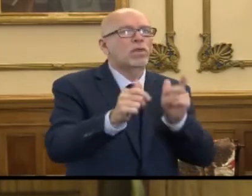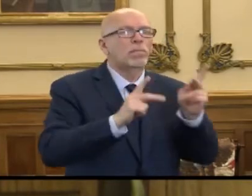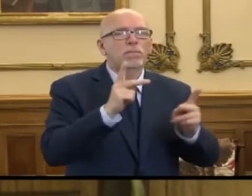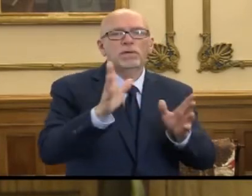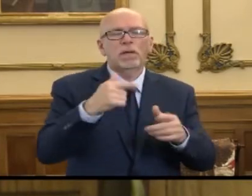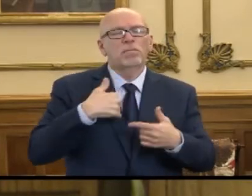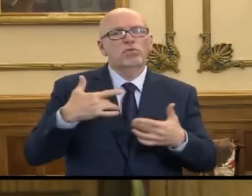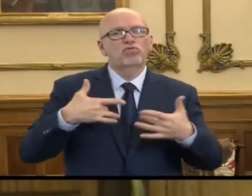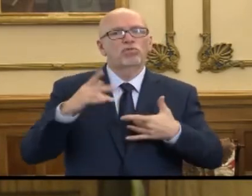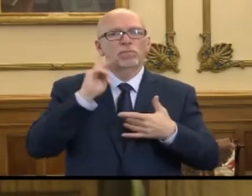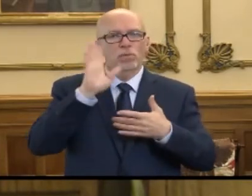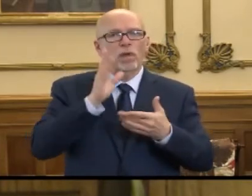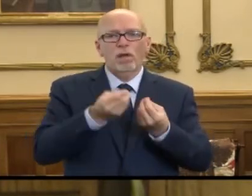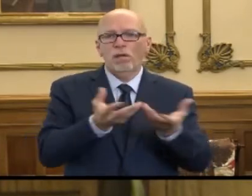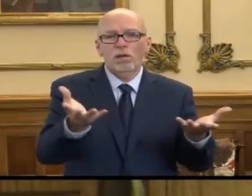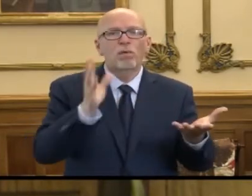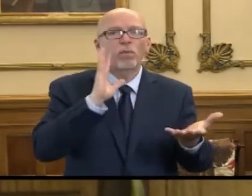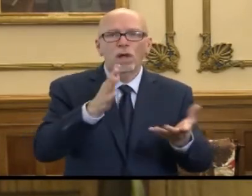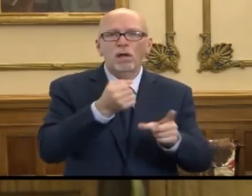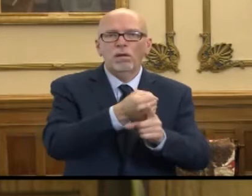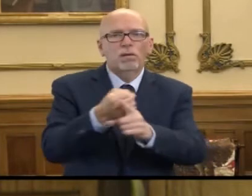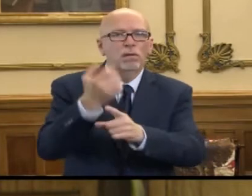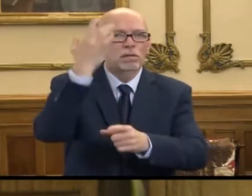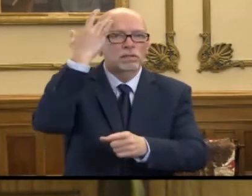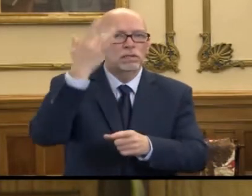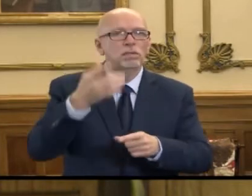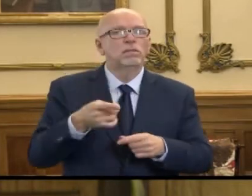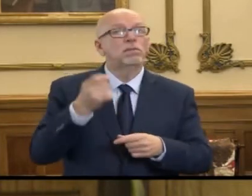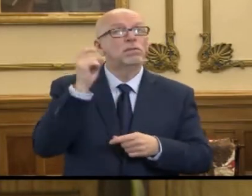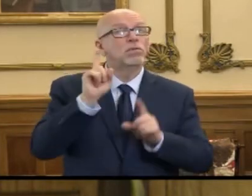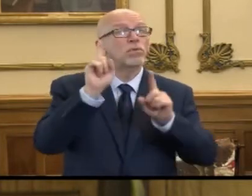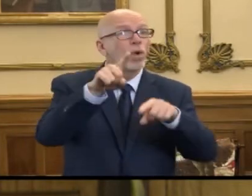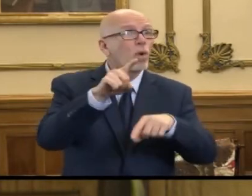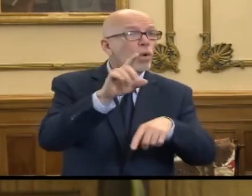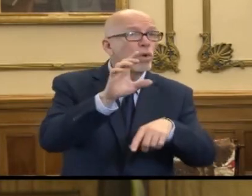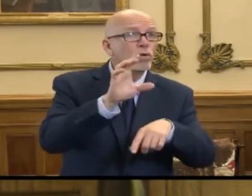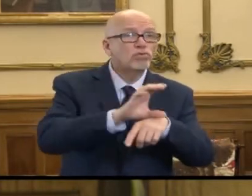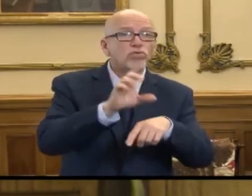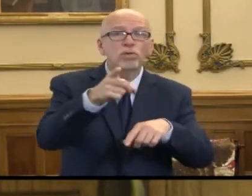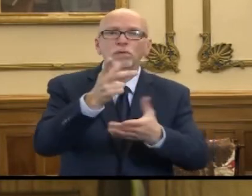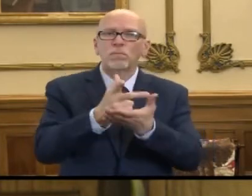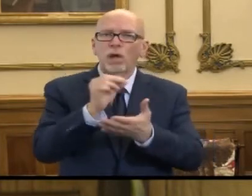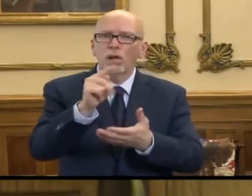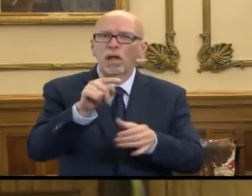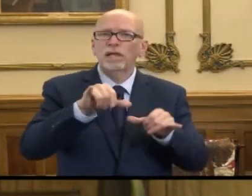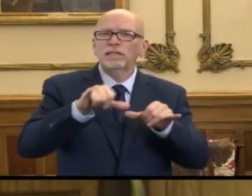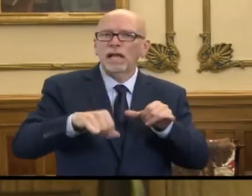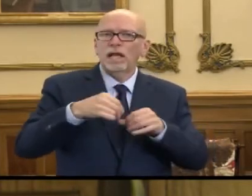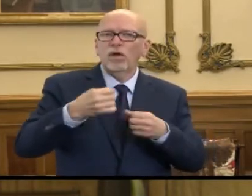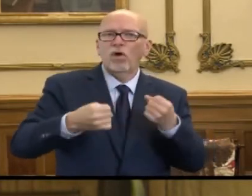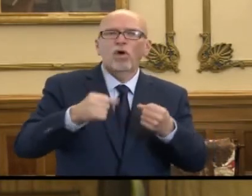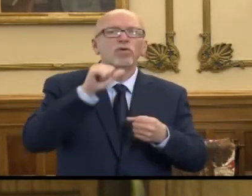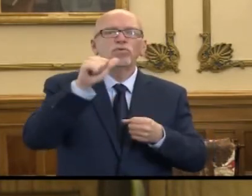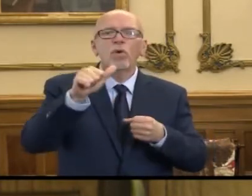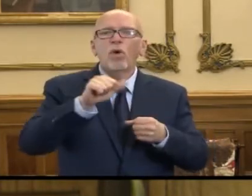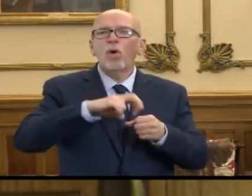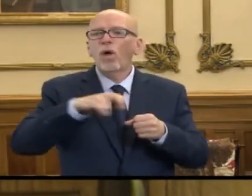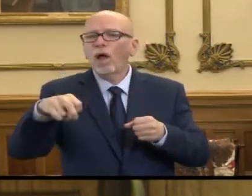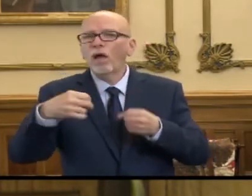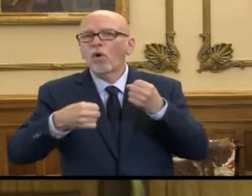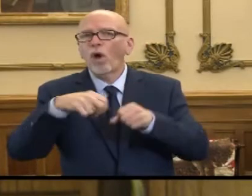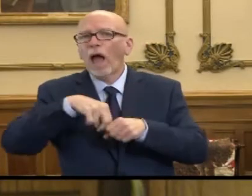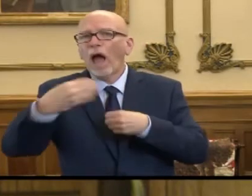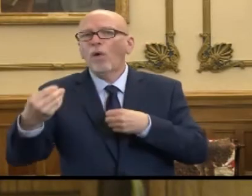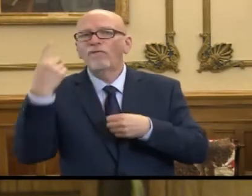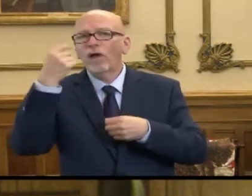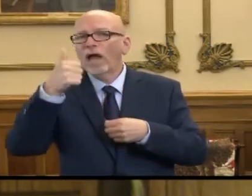concerned that people could get infected. But if you do that, stay in your cars. Go to the bathroom before you leave, and don't get out of your cars for anything except